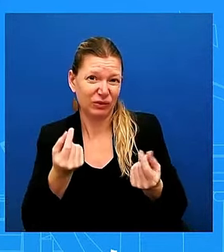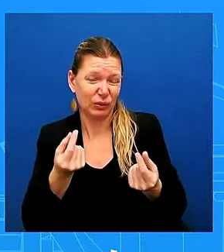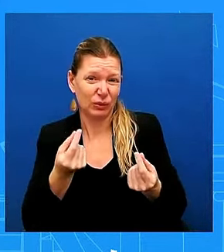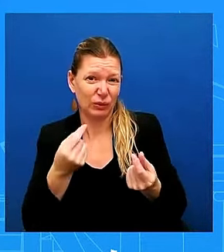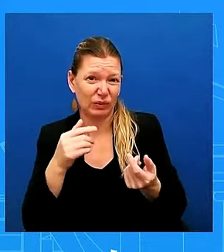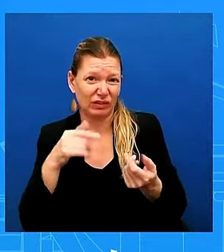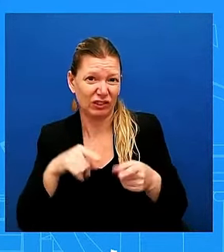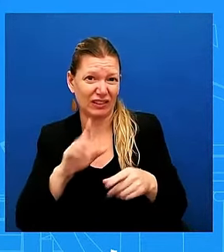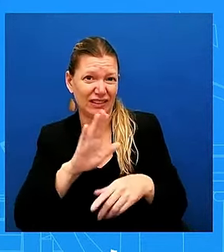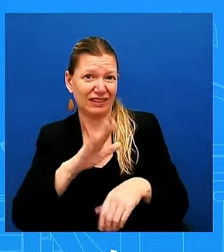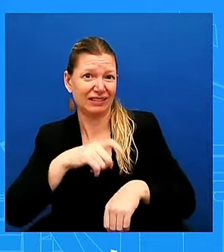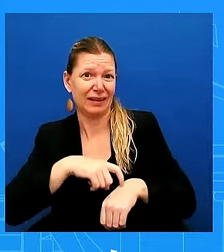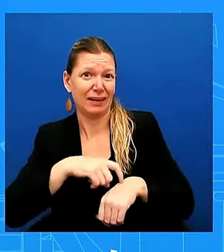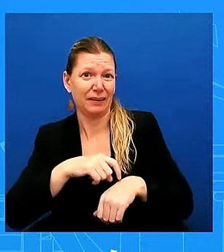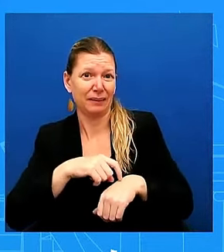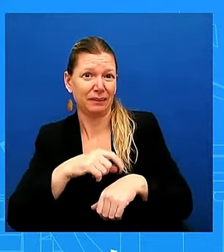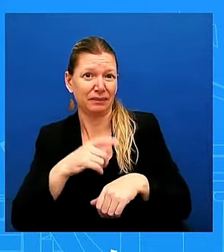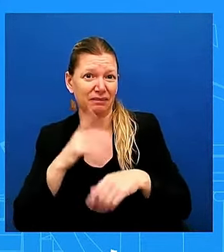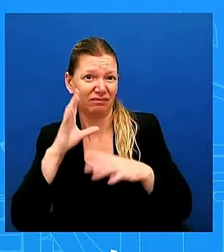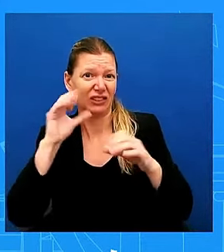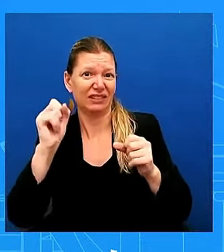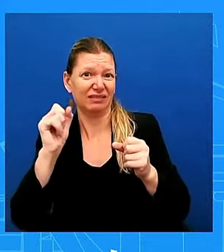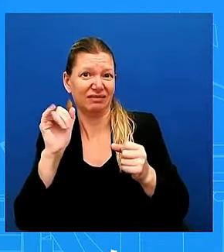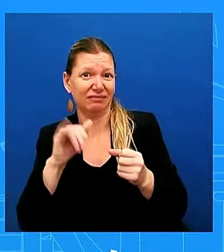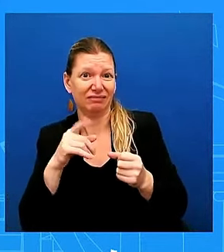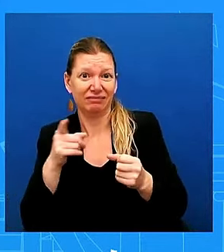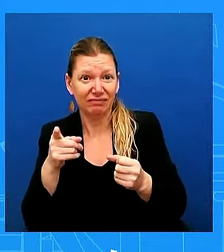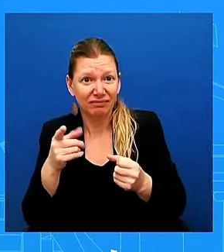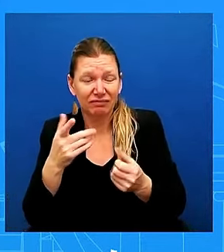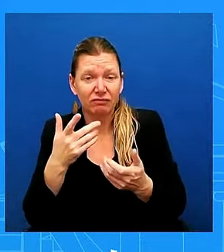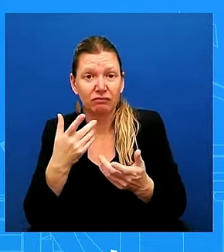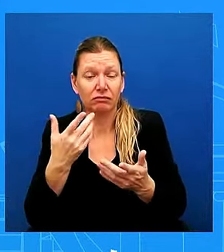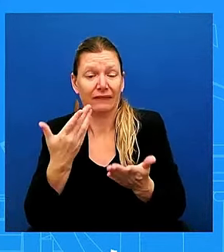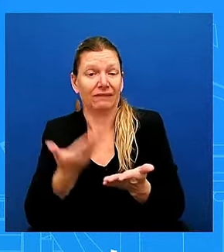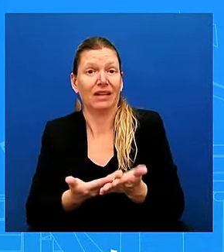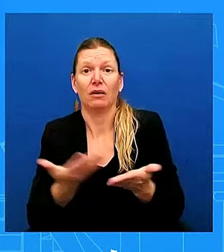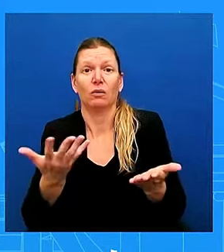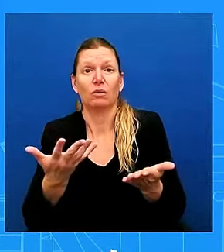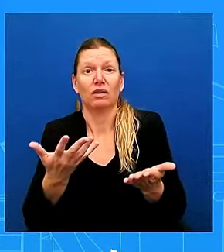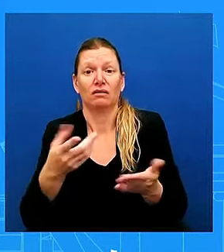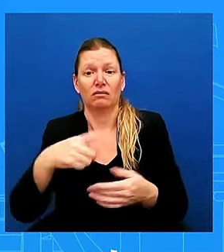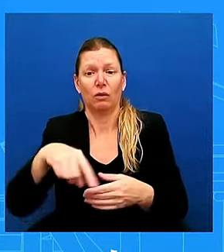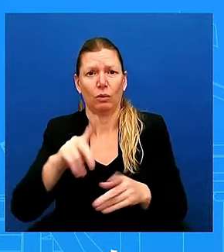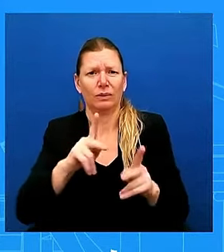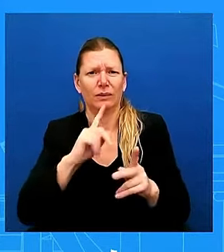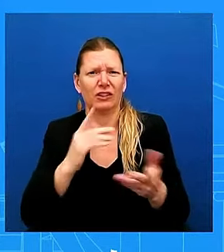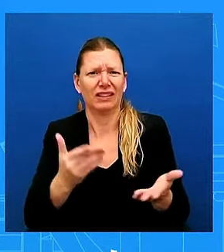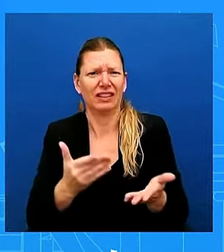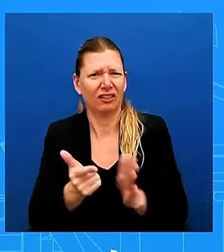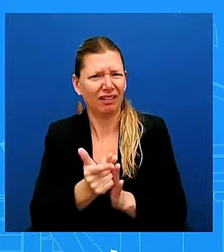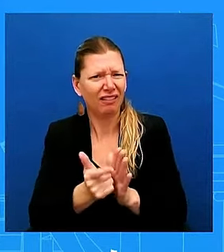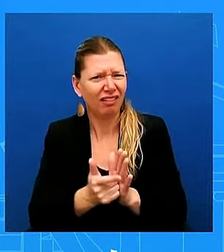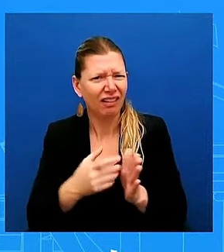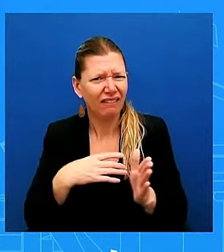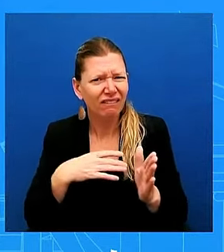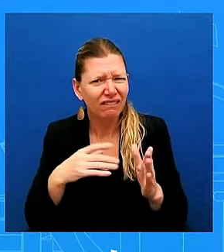I wouldn't take a legal advice from the former president. I don't know. That's not something I would do. Okay. How concerned is the administration